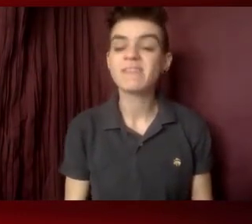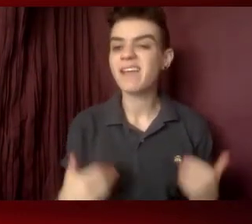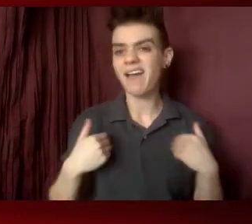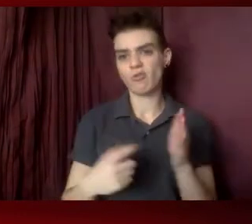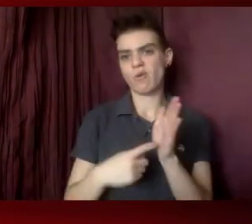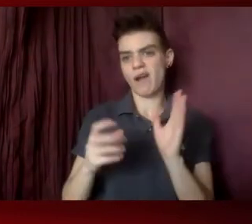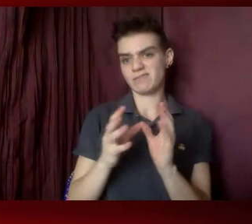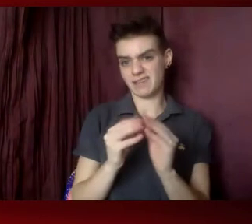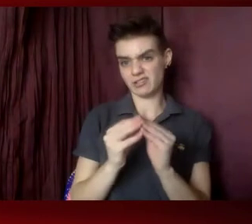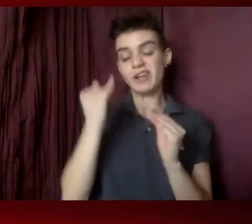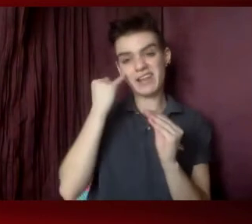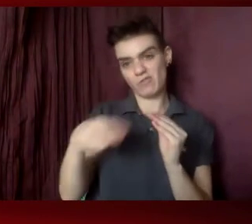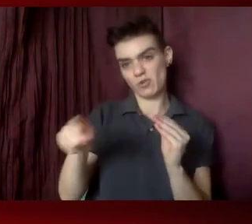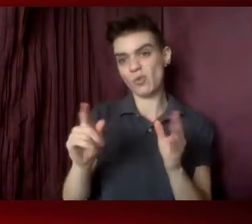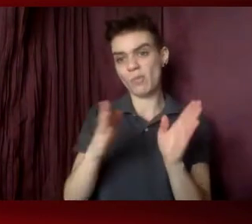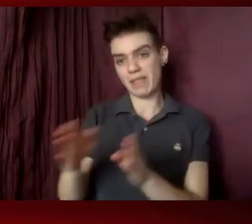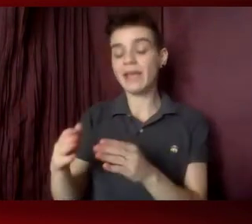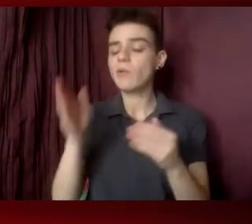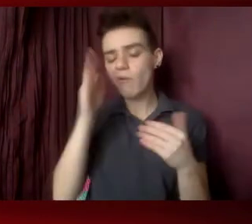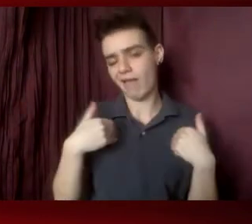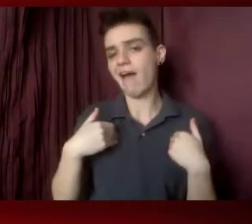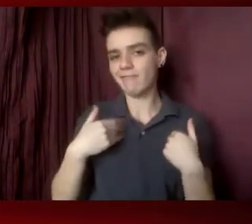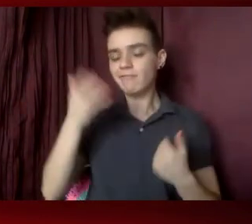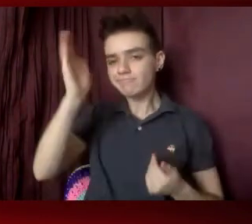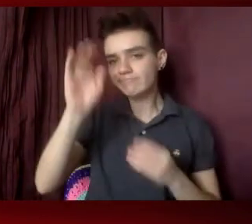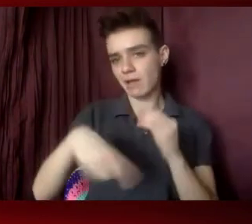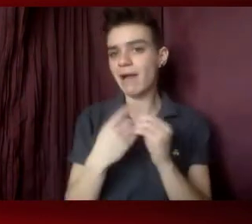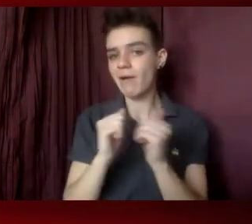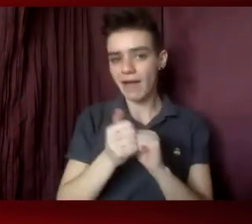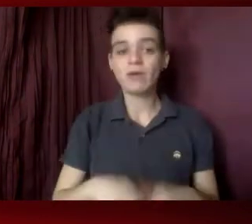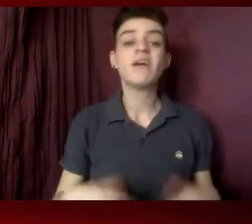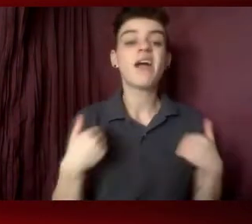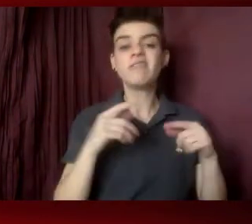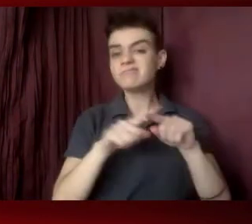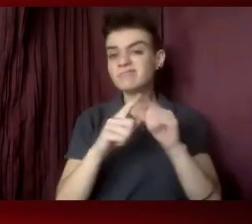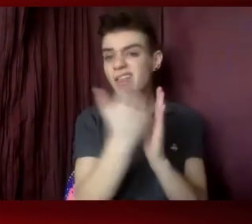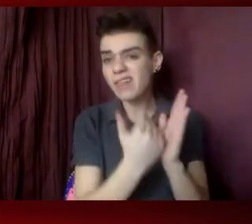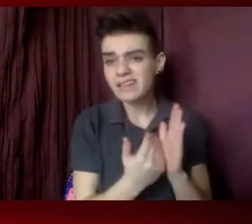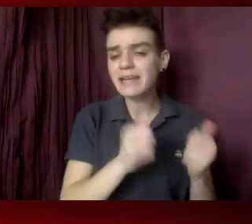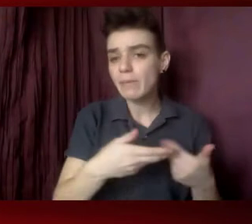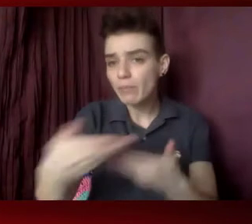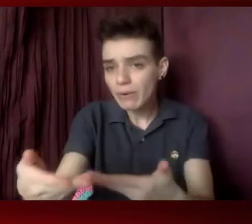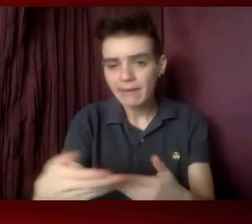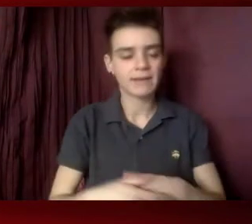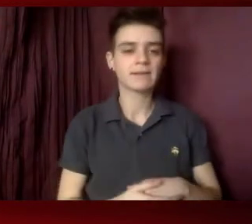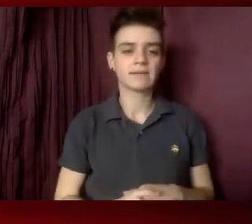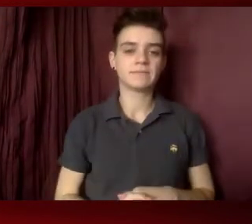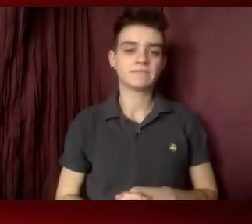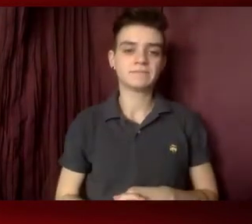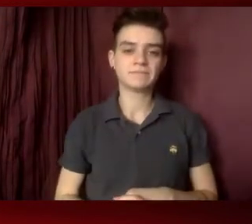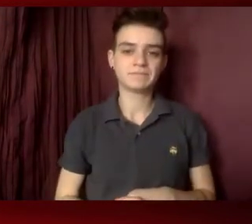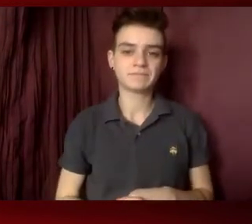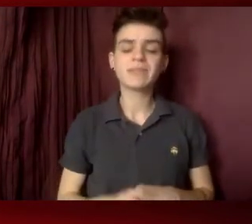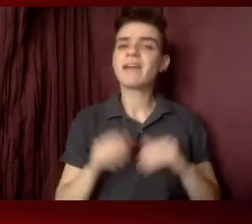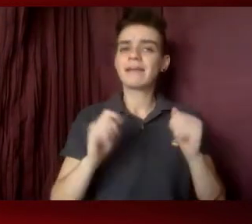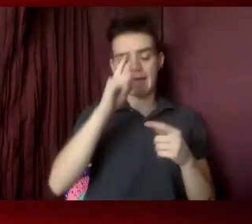about agenda planning, then there's various breaks throughout the meetings that you could take to meet with your team to plan an agenda. Who will share their